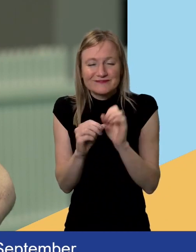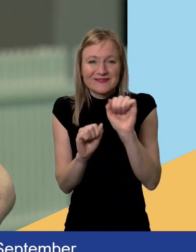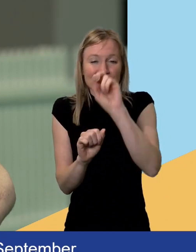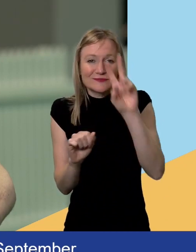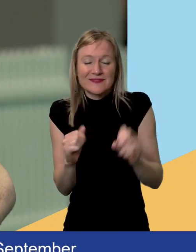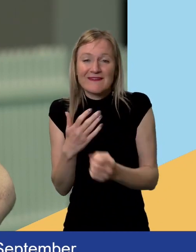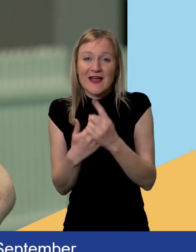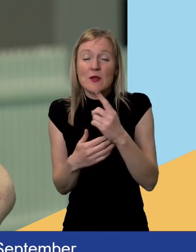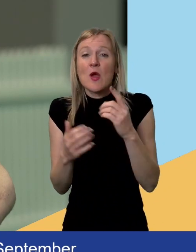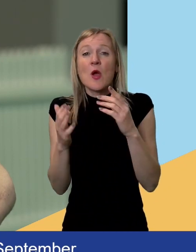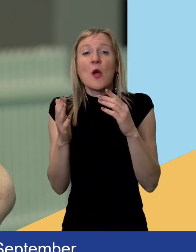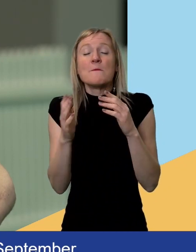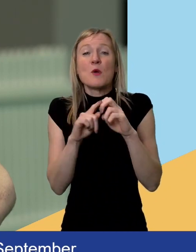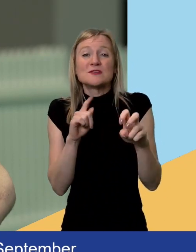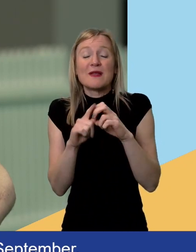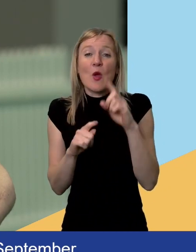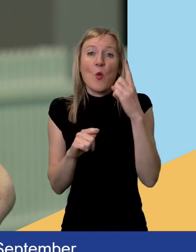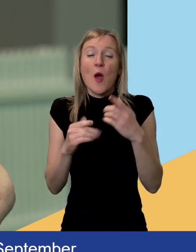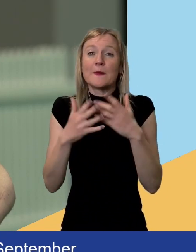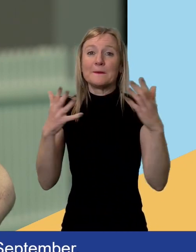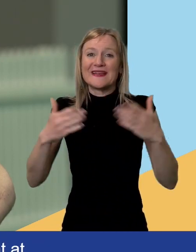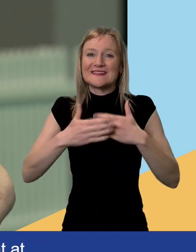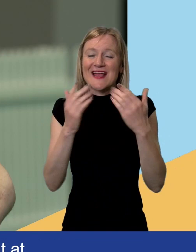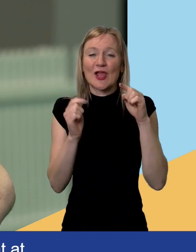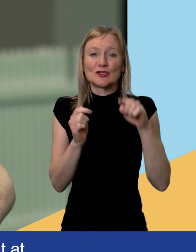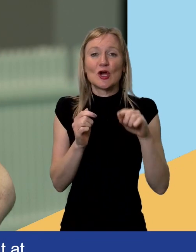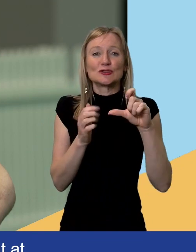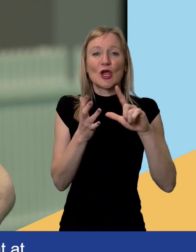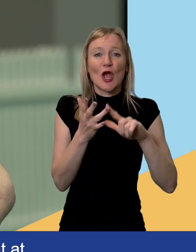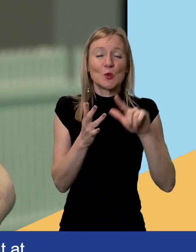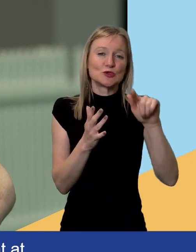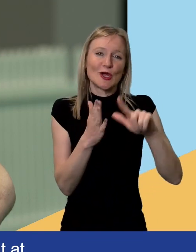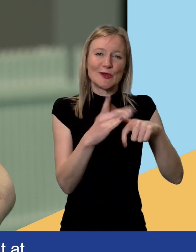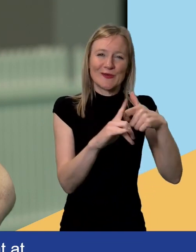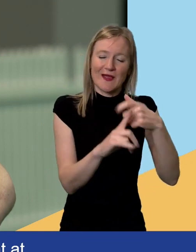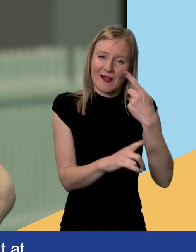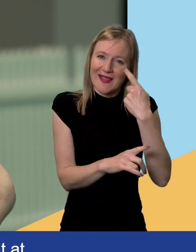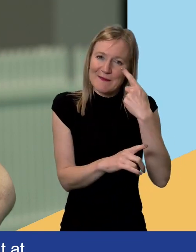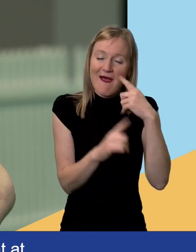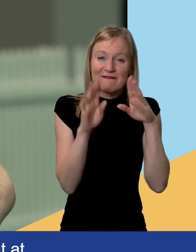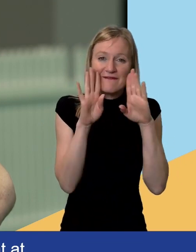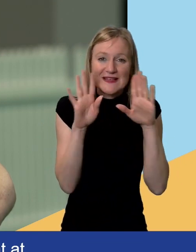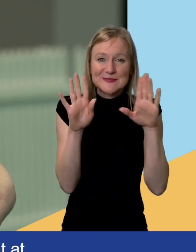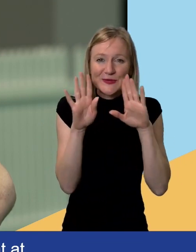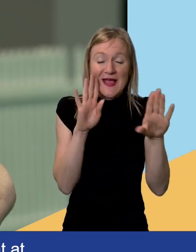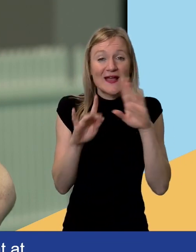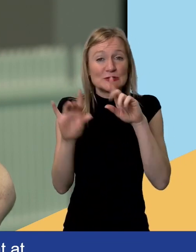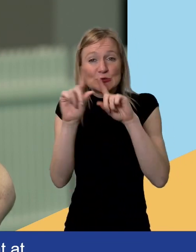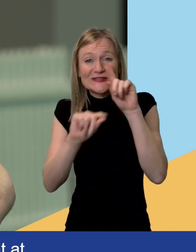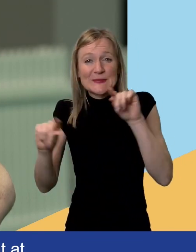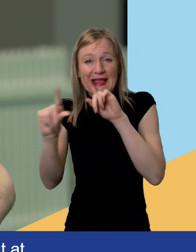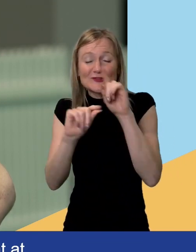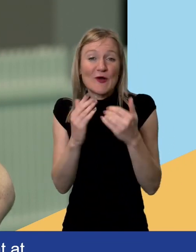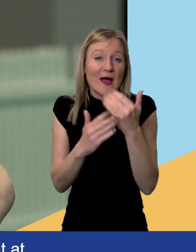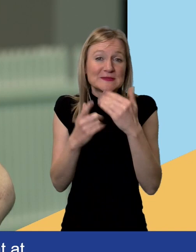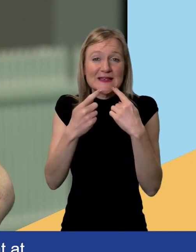motabilityonebigday.co.uk And keep an eye on the Facebook and Twitter pages for updates